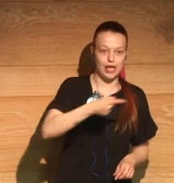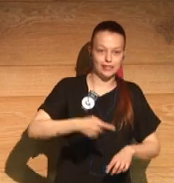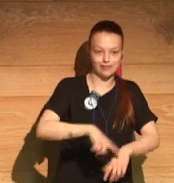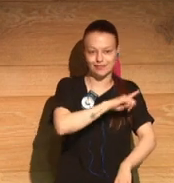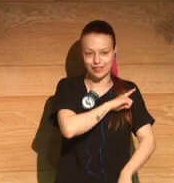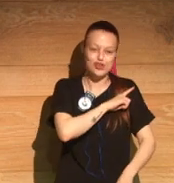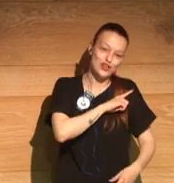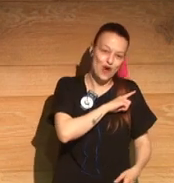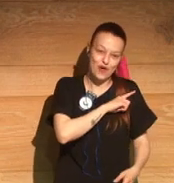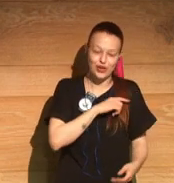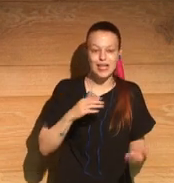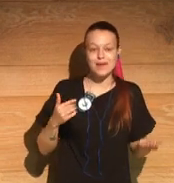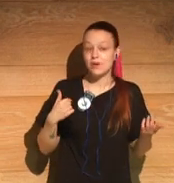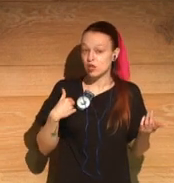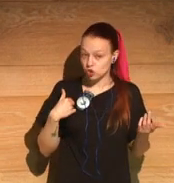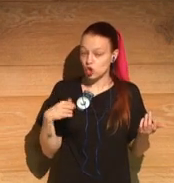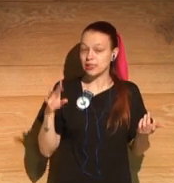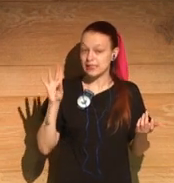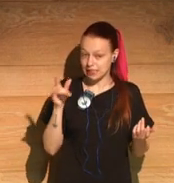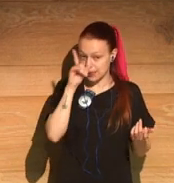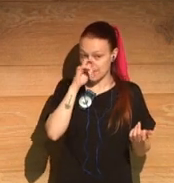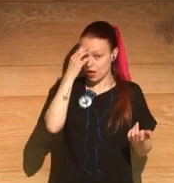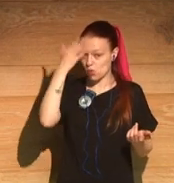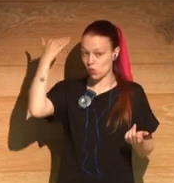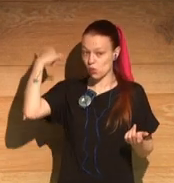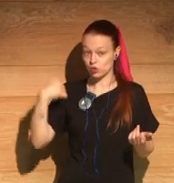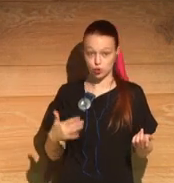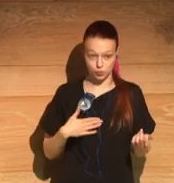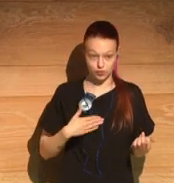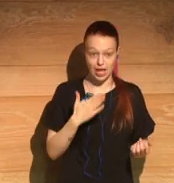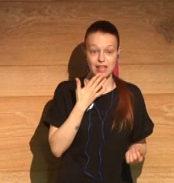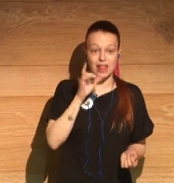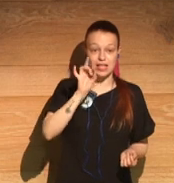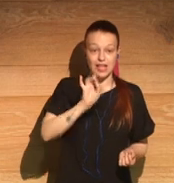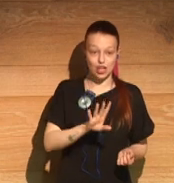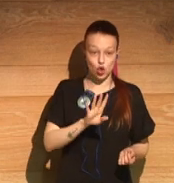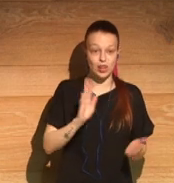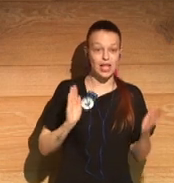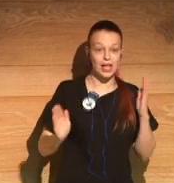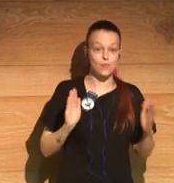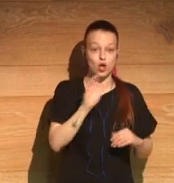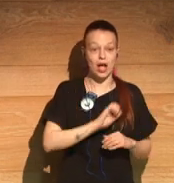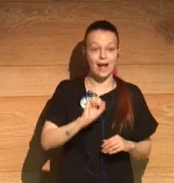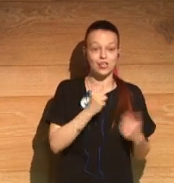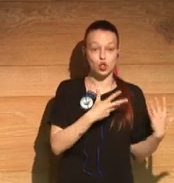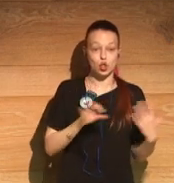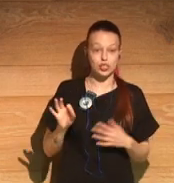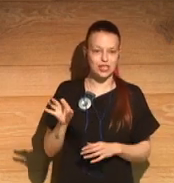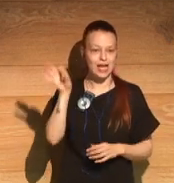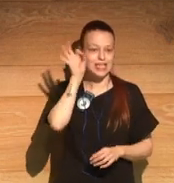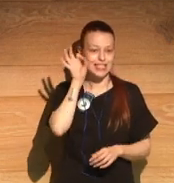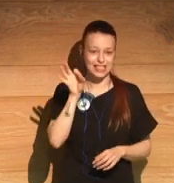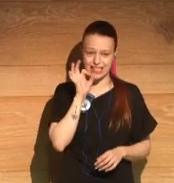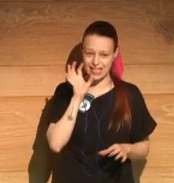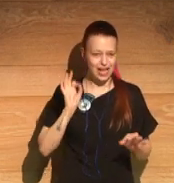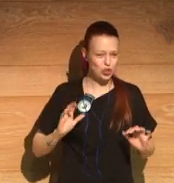remember being about 14 in the mid 80s, when AIDS was at its, you know, really